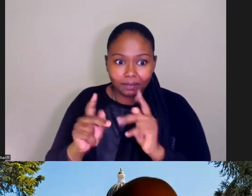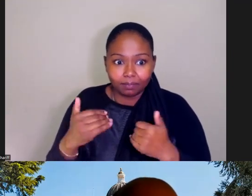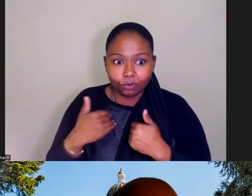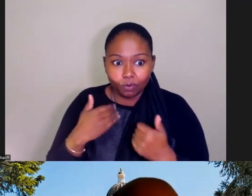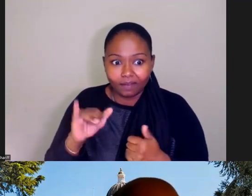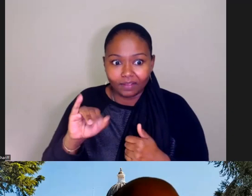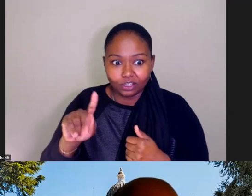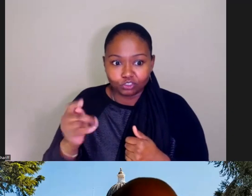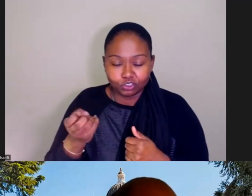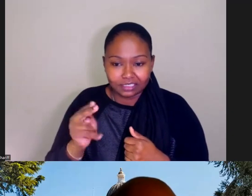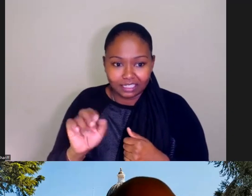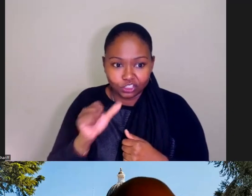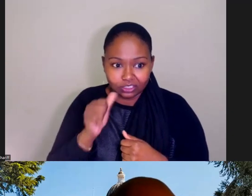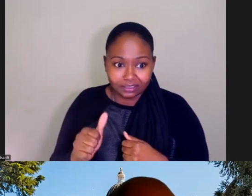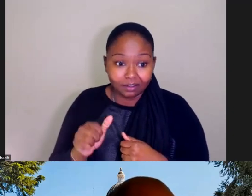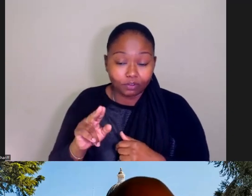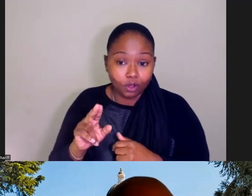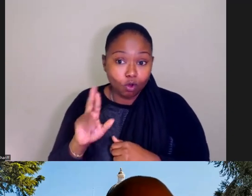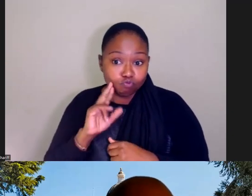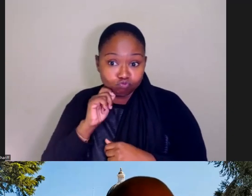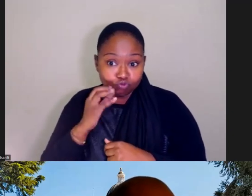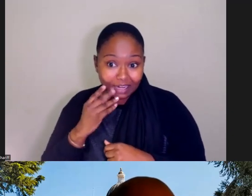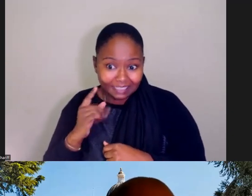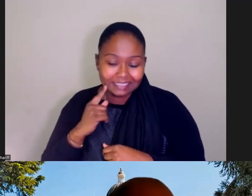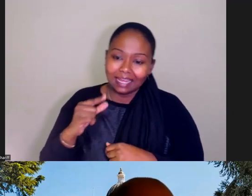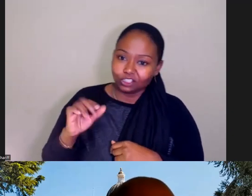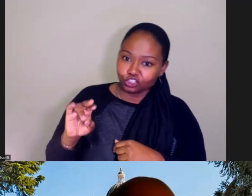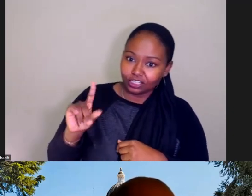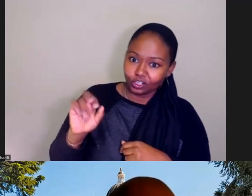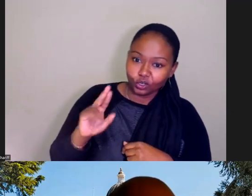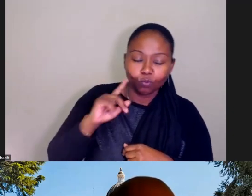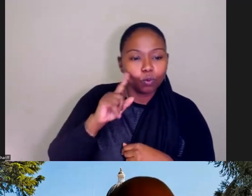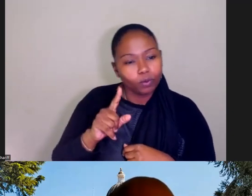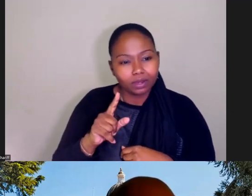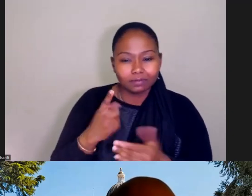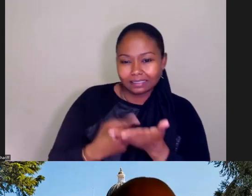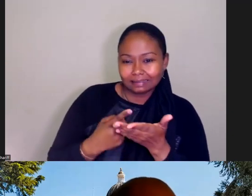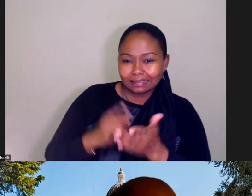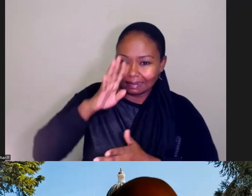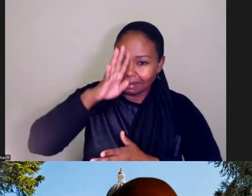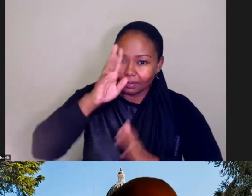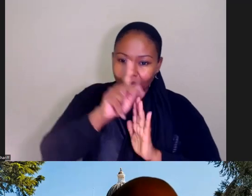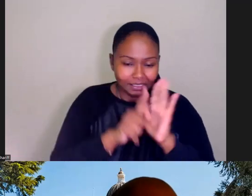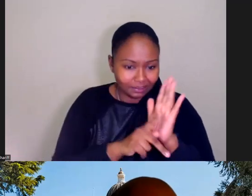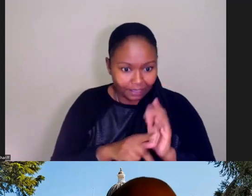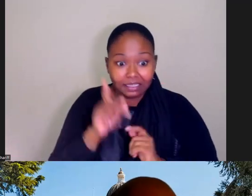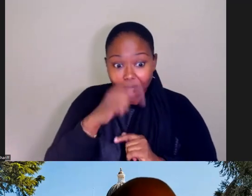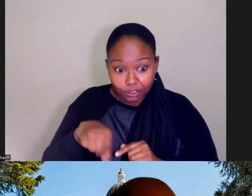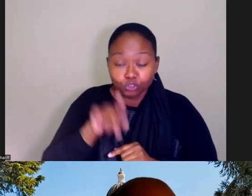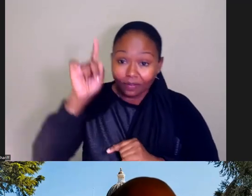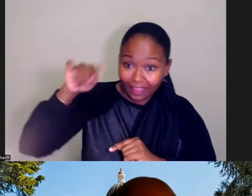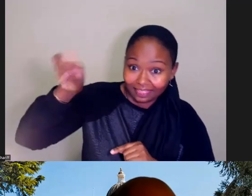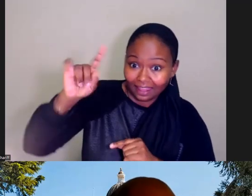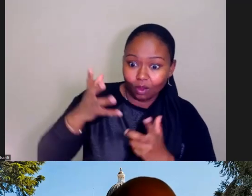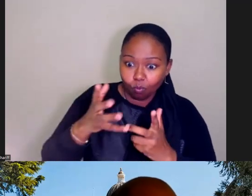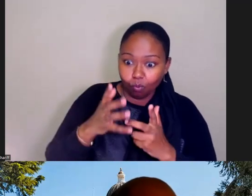and gender when we're talking about coming up with these policies and making sure that they want the